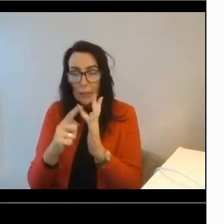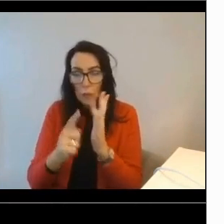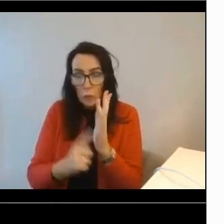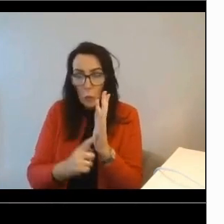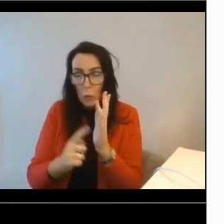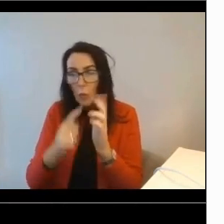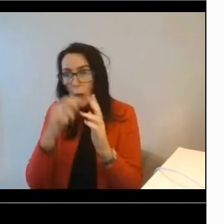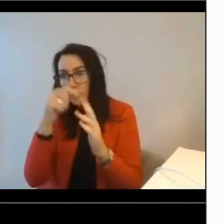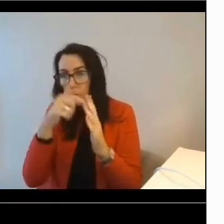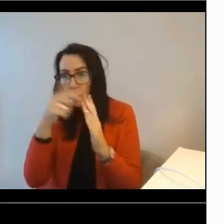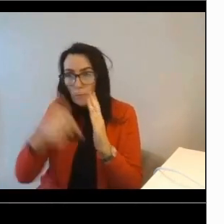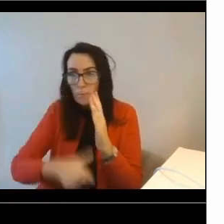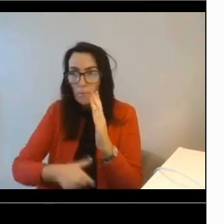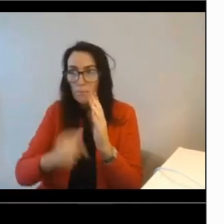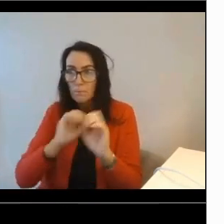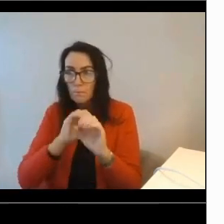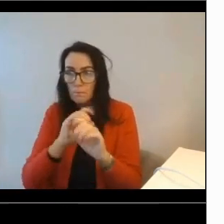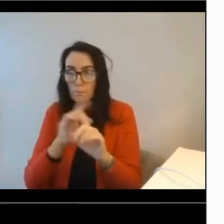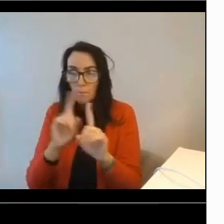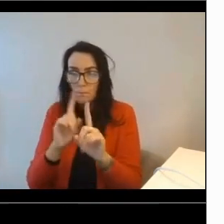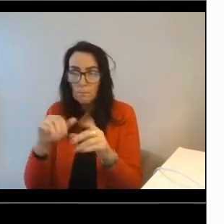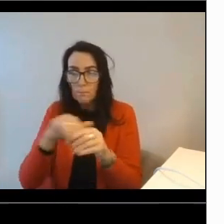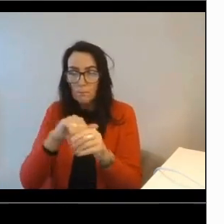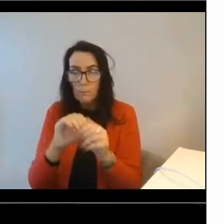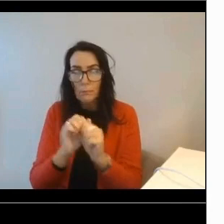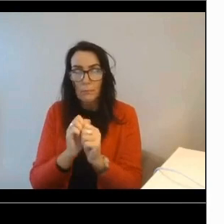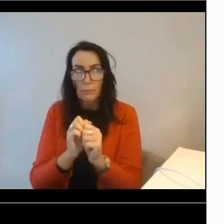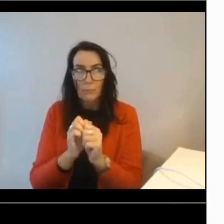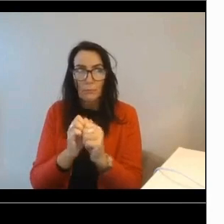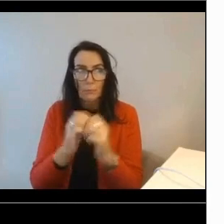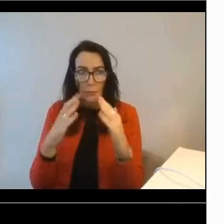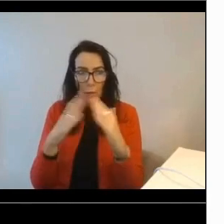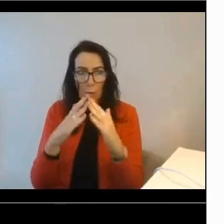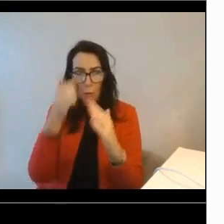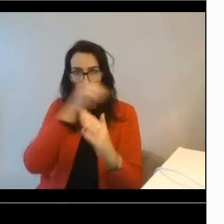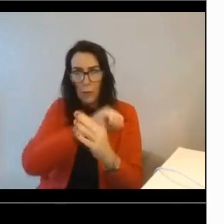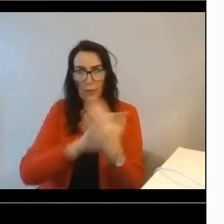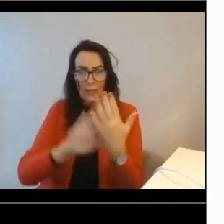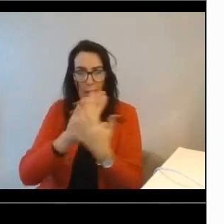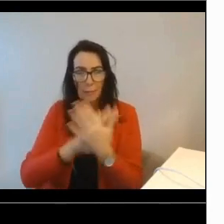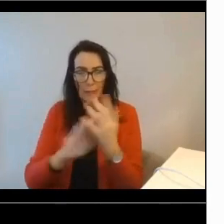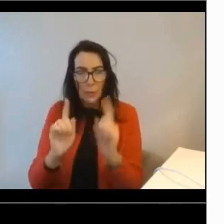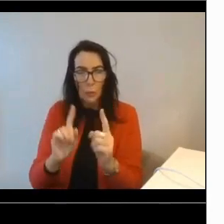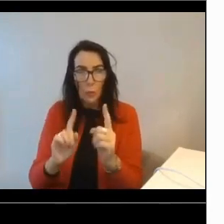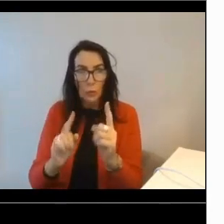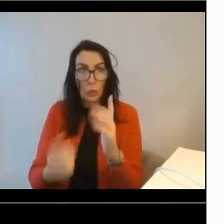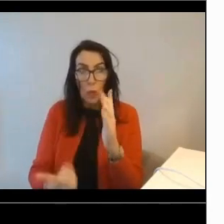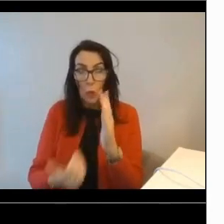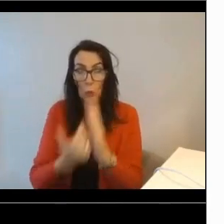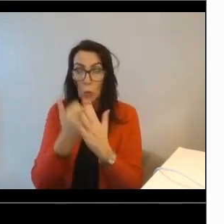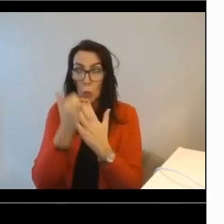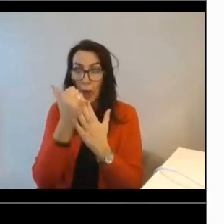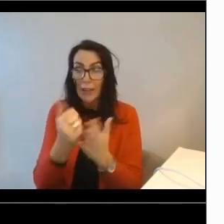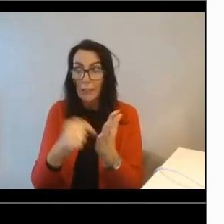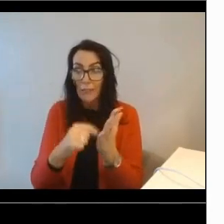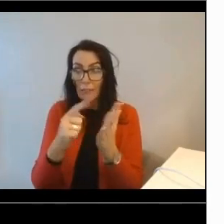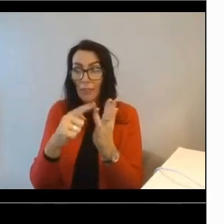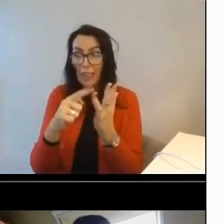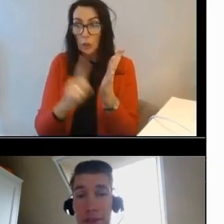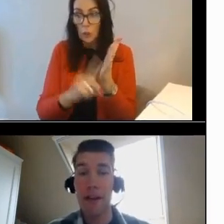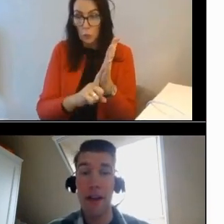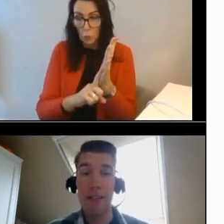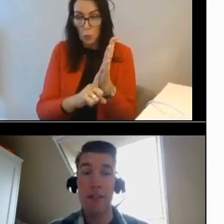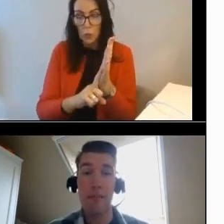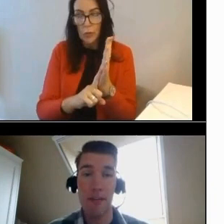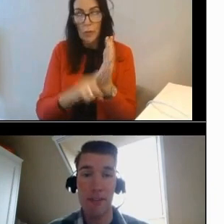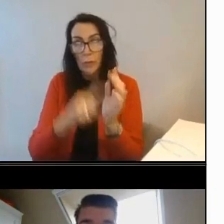in more depth. So to begin, what is Homewise? Homewise is our newest digital energy advice tool. It's designed to engage and educate